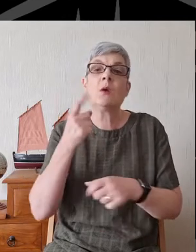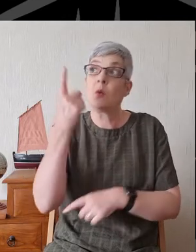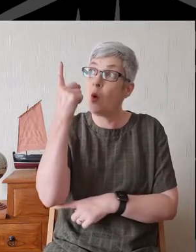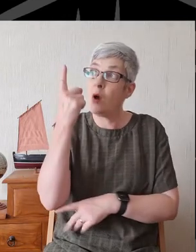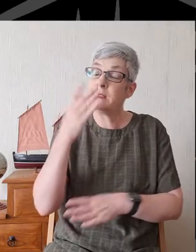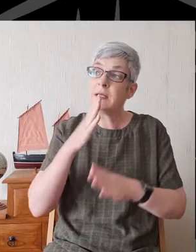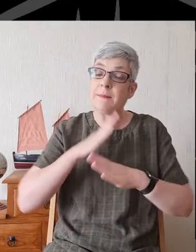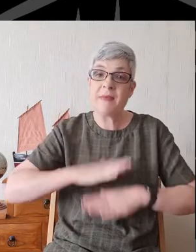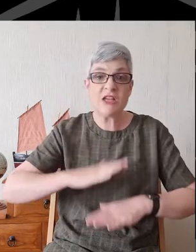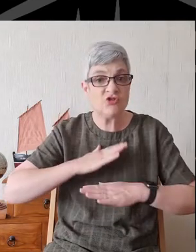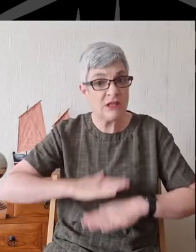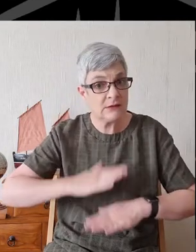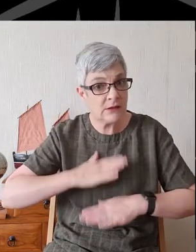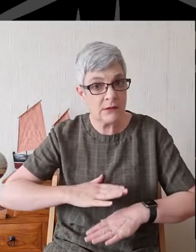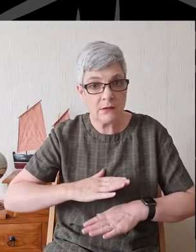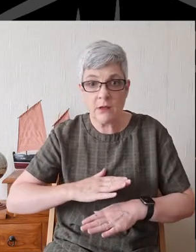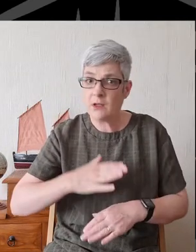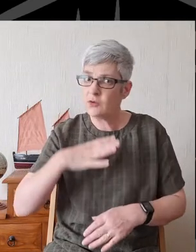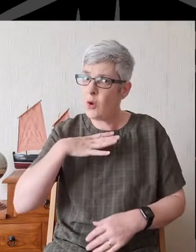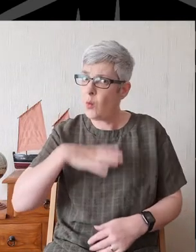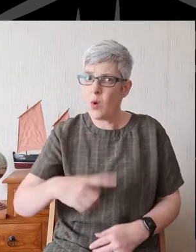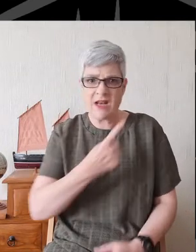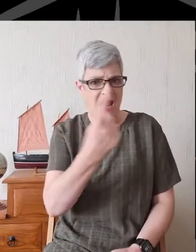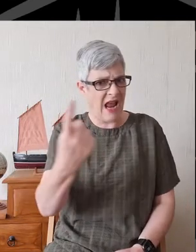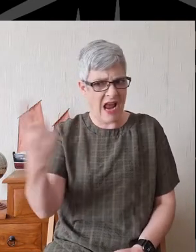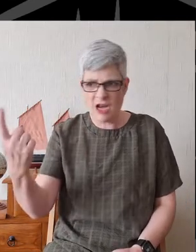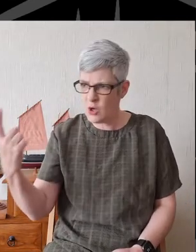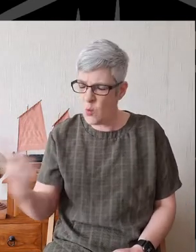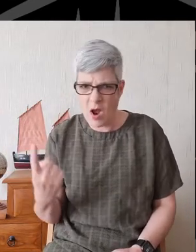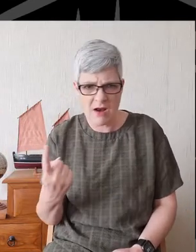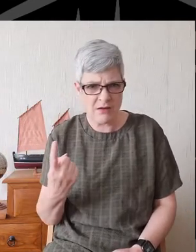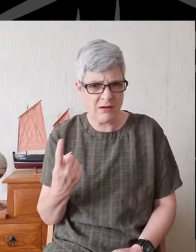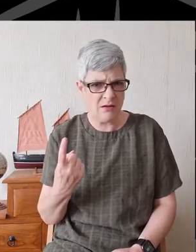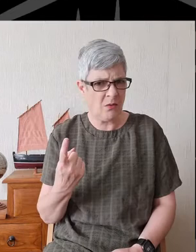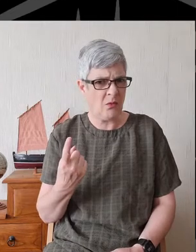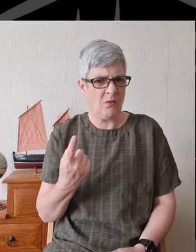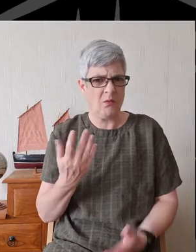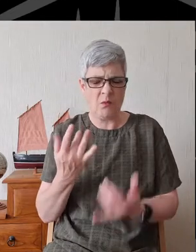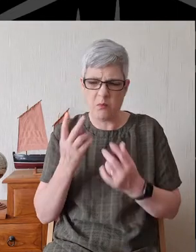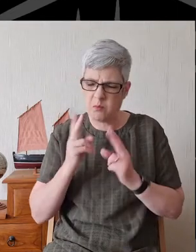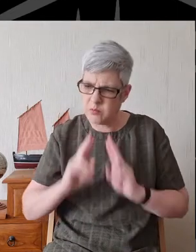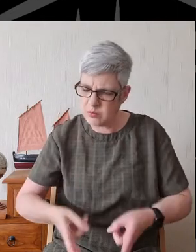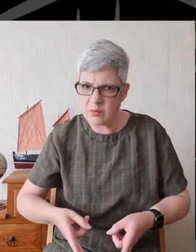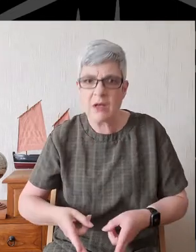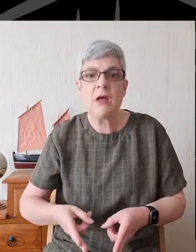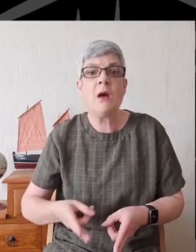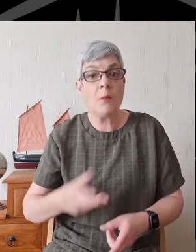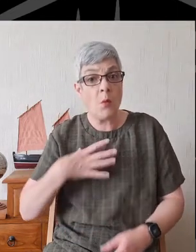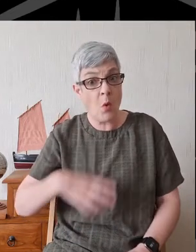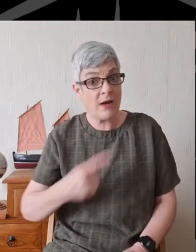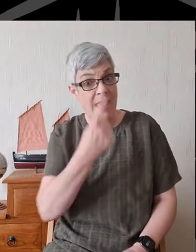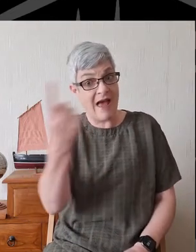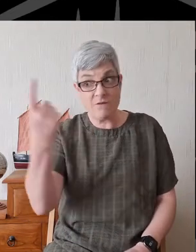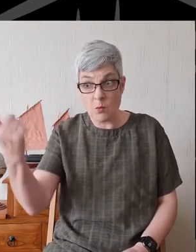not wanting anyone to perish, but everyone to come to repentance.